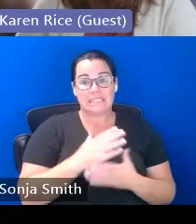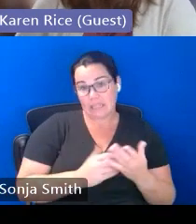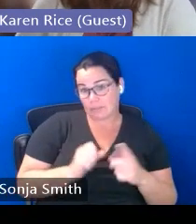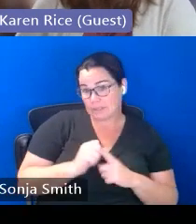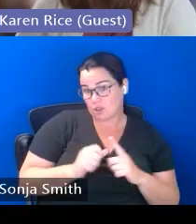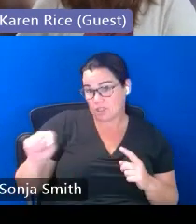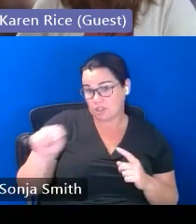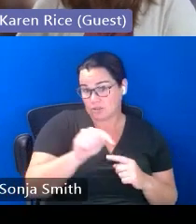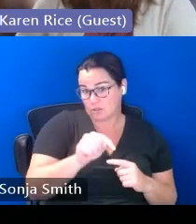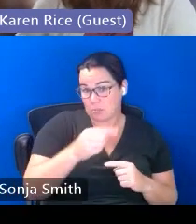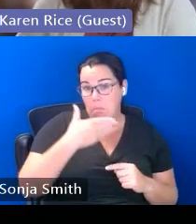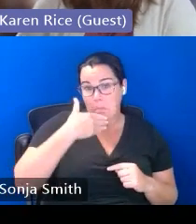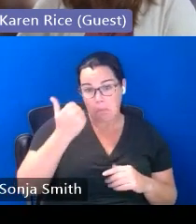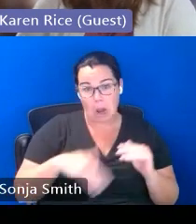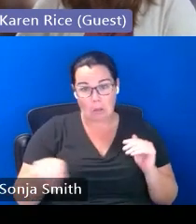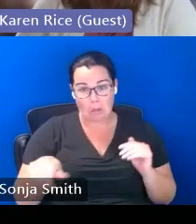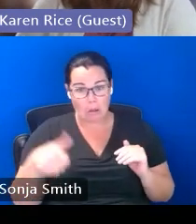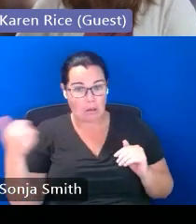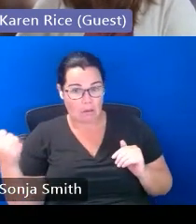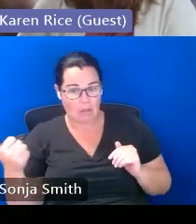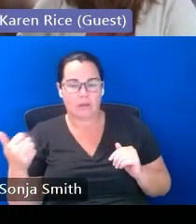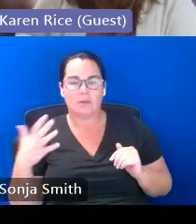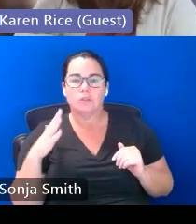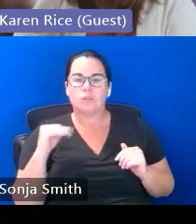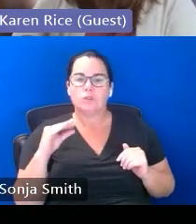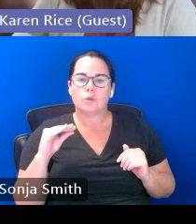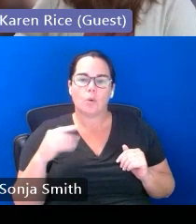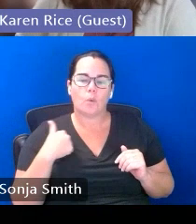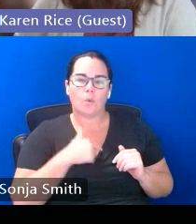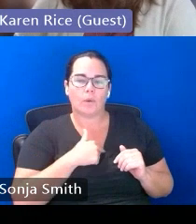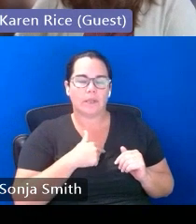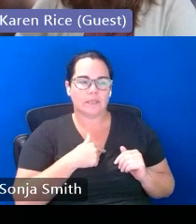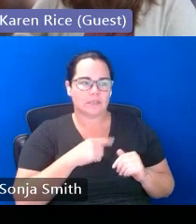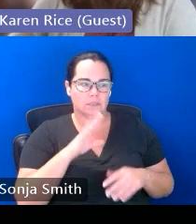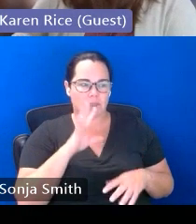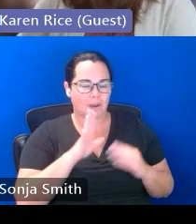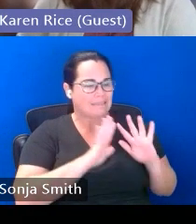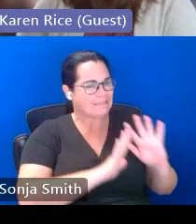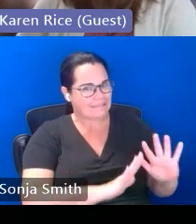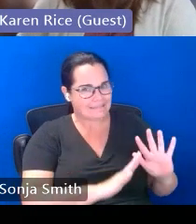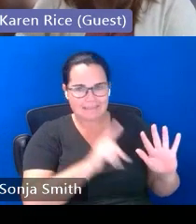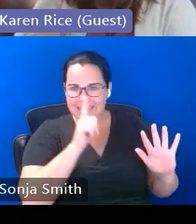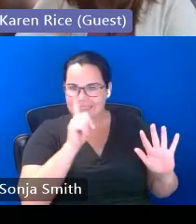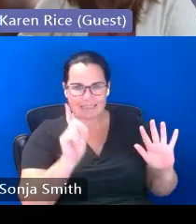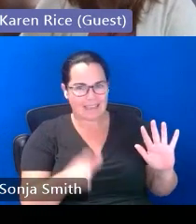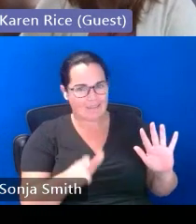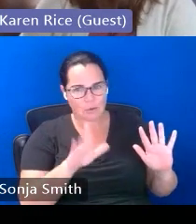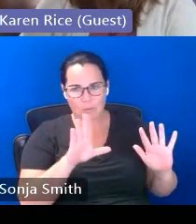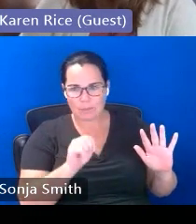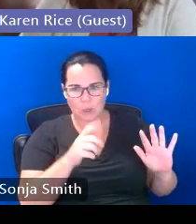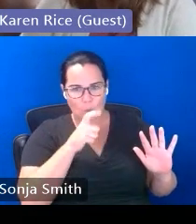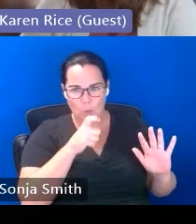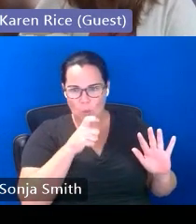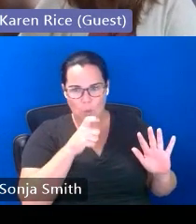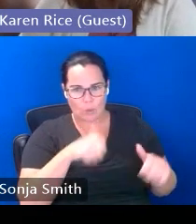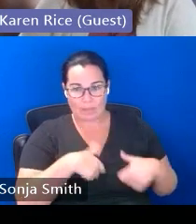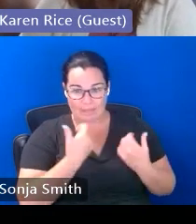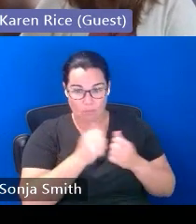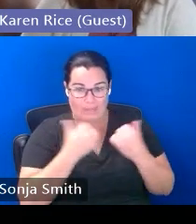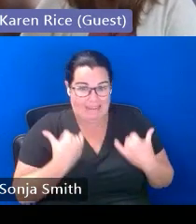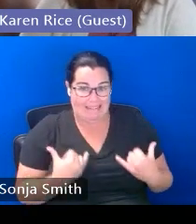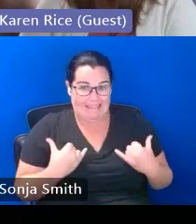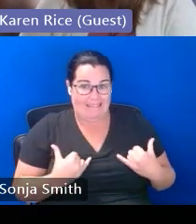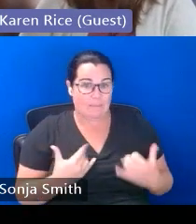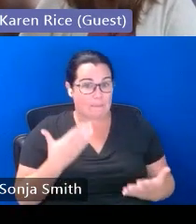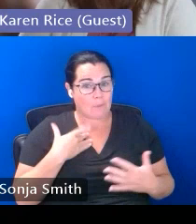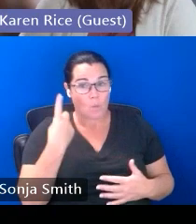for him than others and so when we kind of talked through it doesn't have to be the person that you're staying with right now is there one of your older brothers that